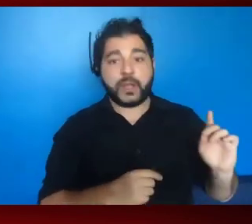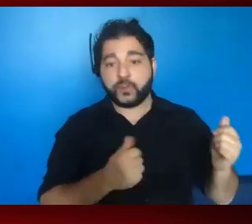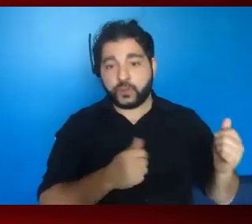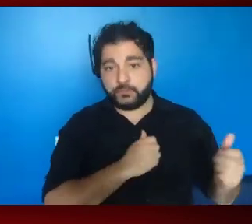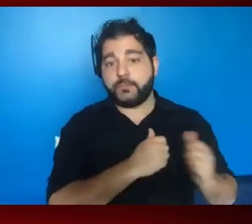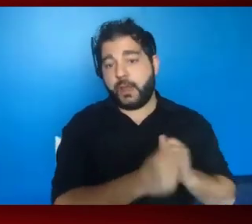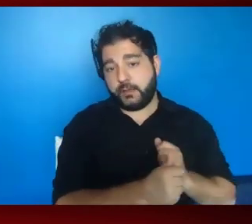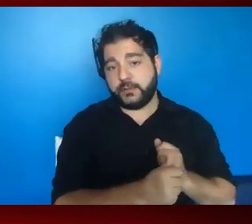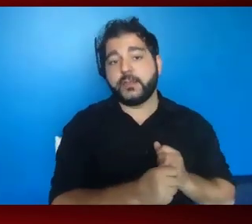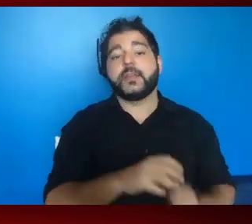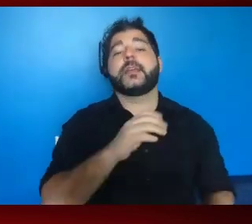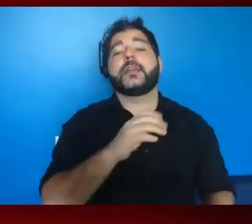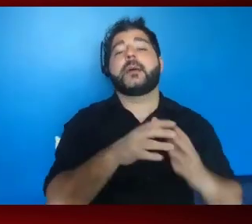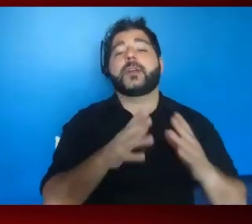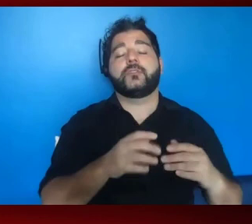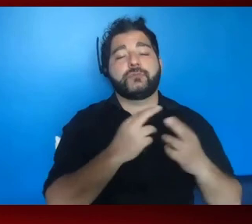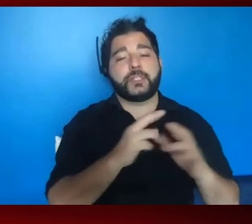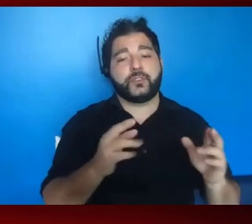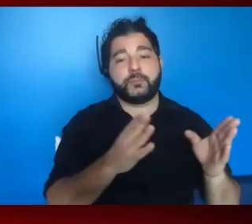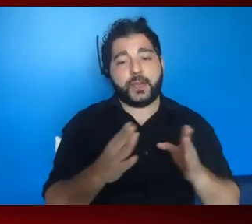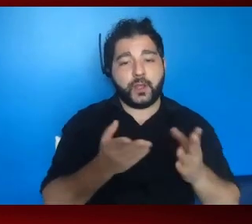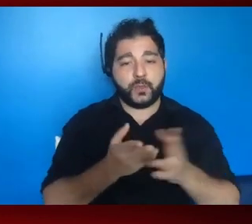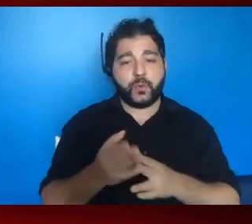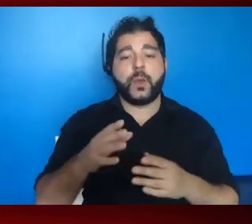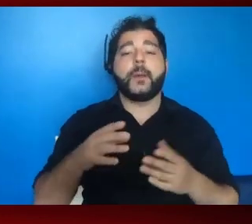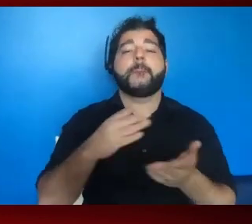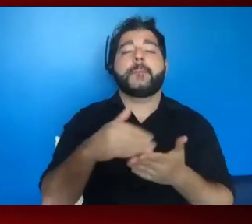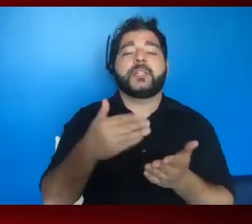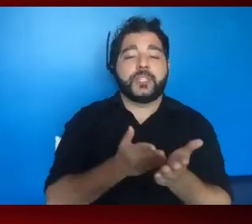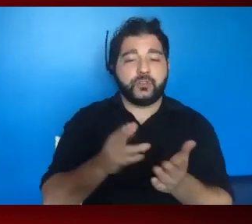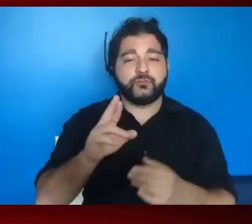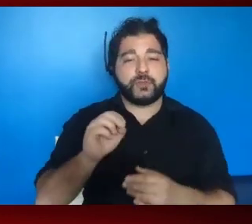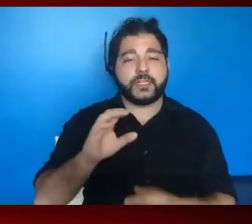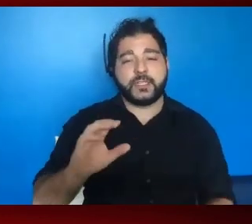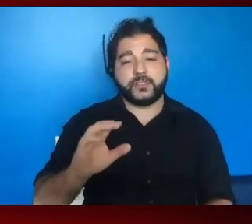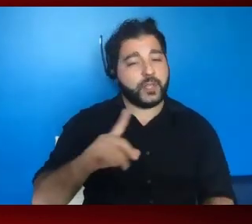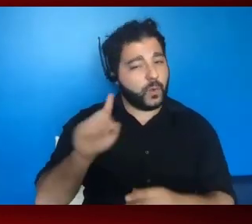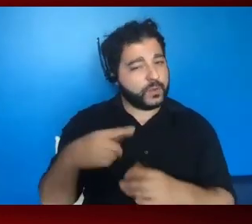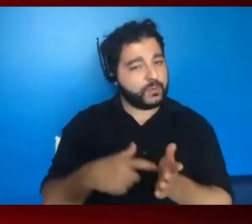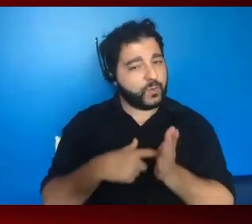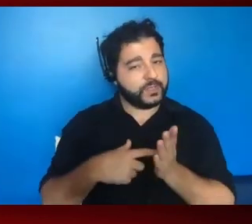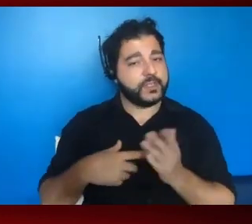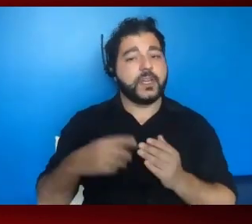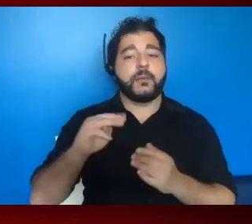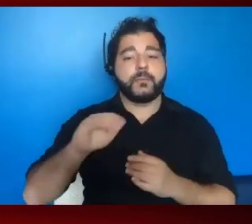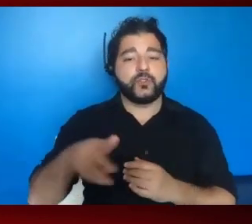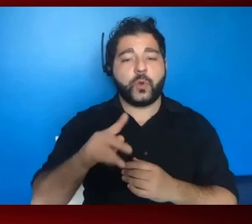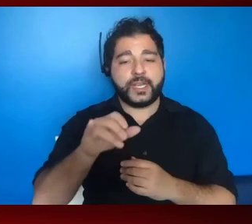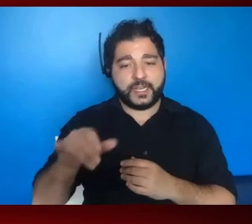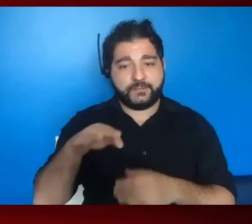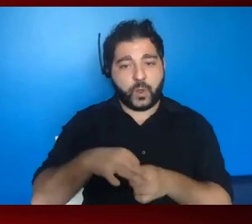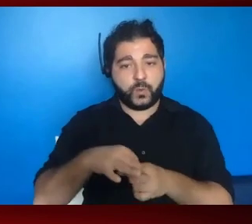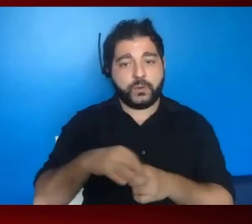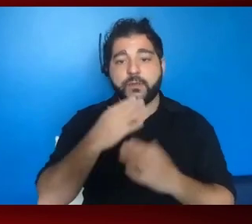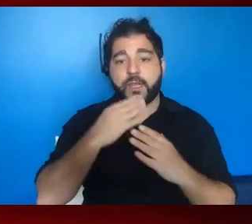the American Rescue Plan Act through budget reconciliation, which requires only a majority vote in the Senate. And thankfully, with